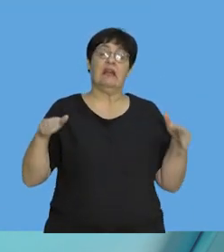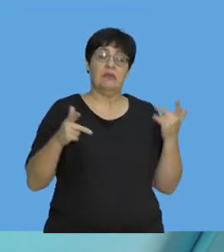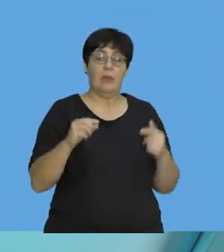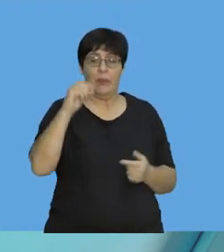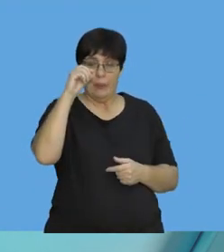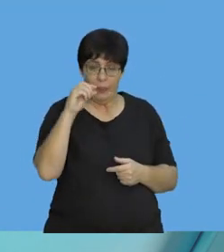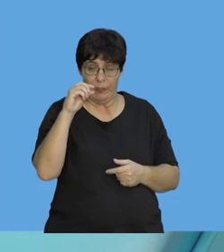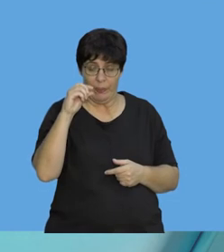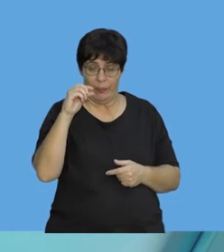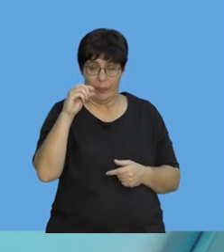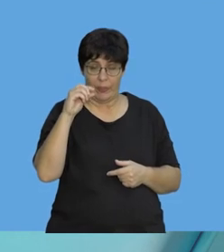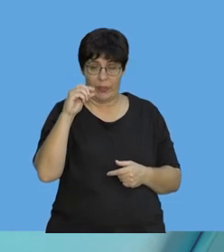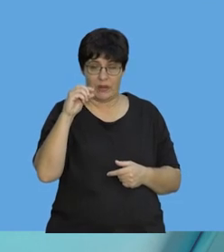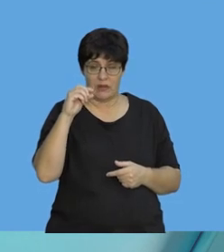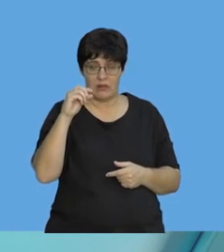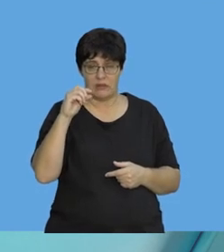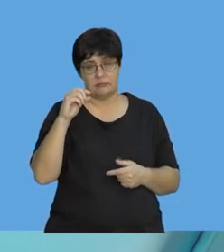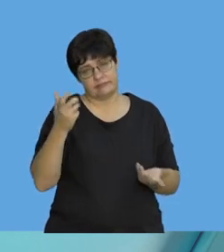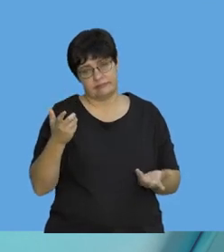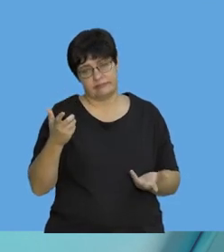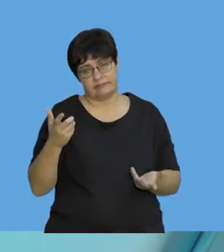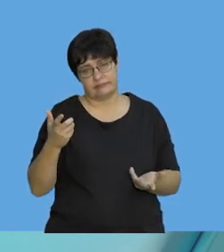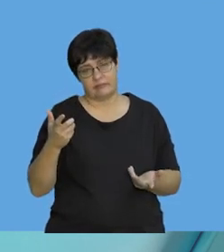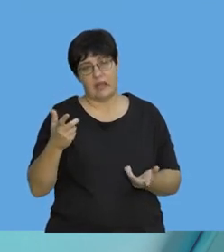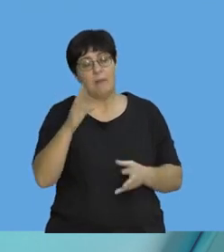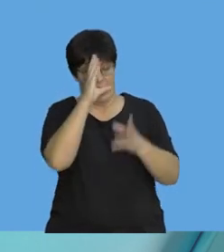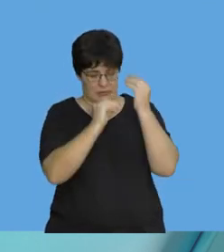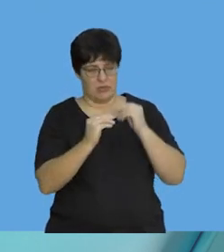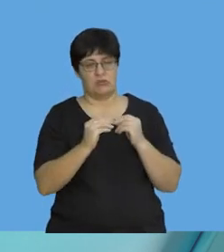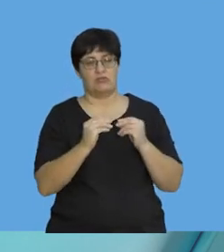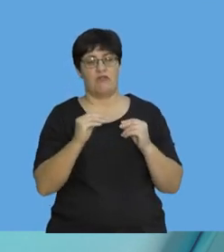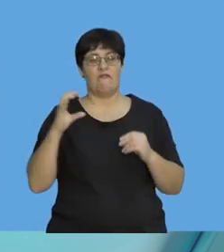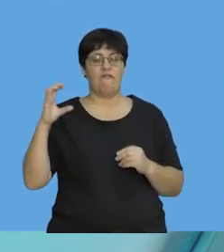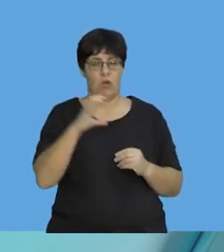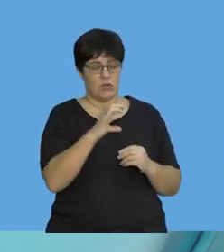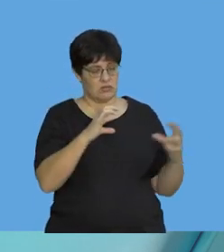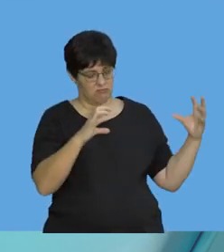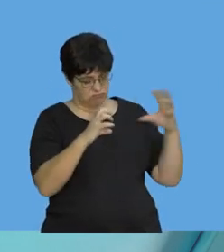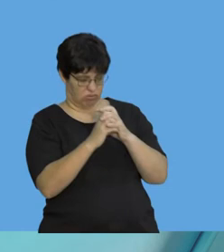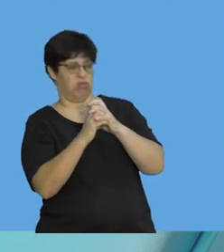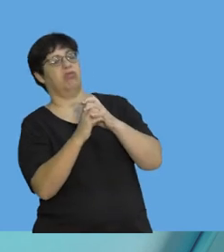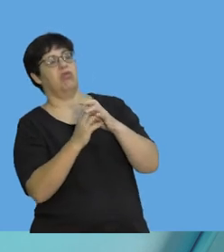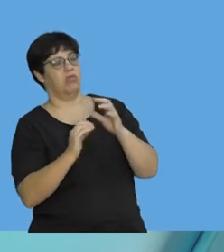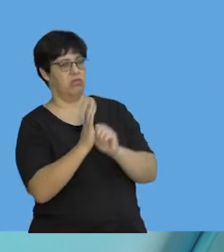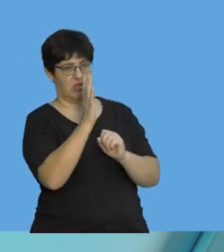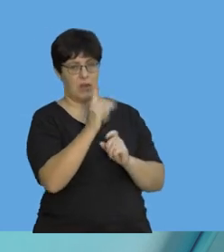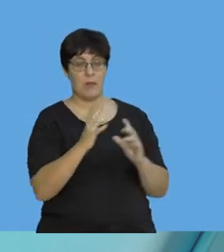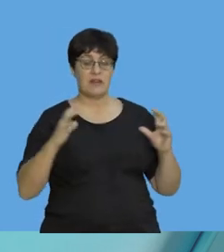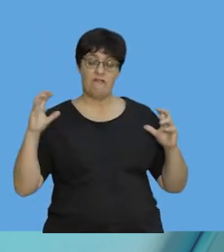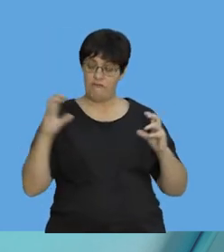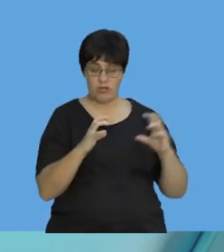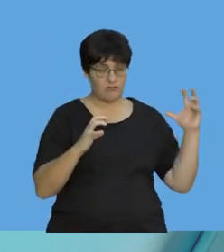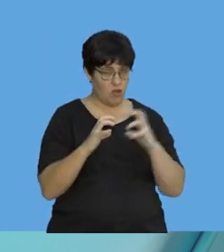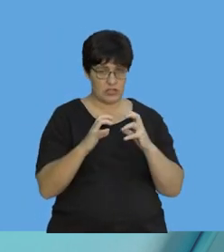hand, because it's so small, absolutely experiences the force. But the force is the